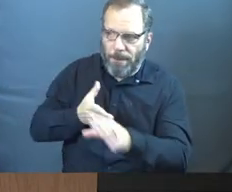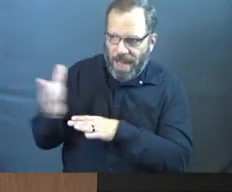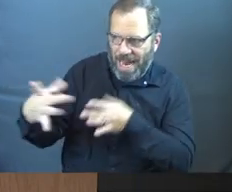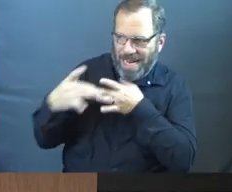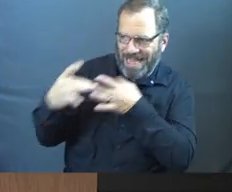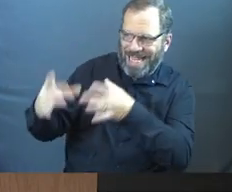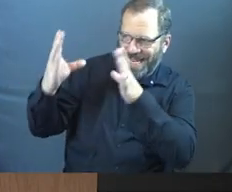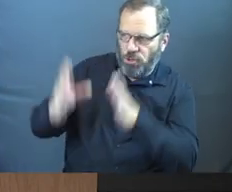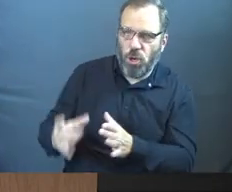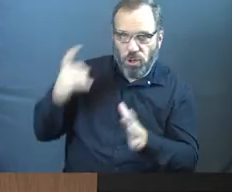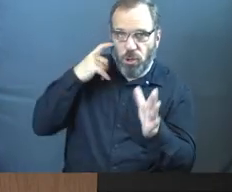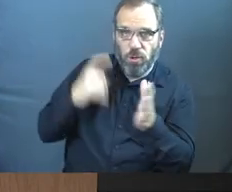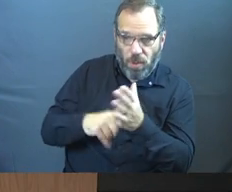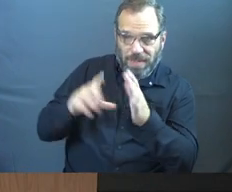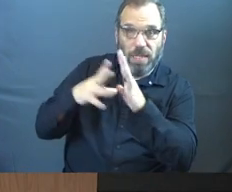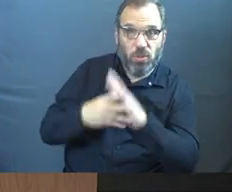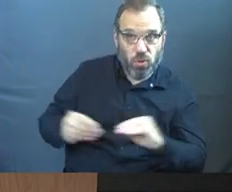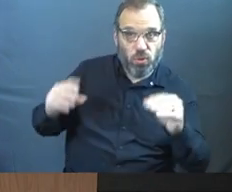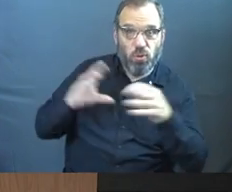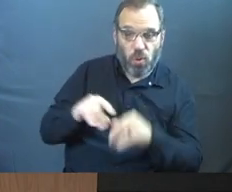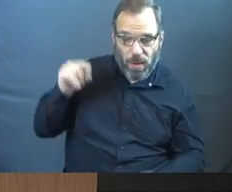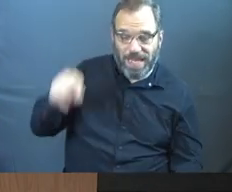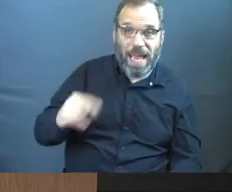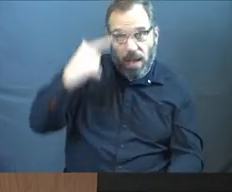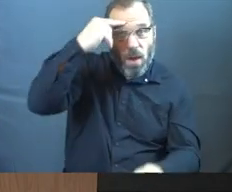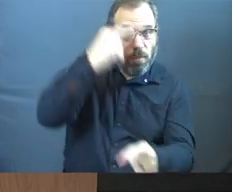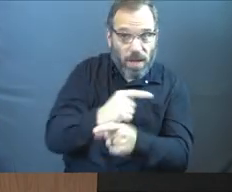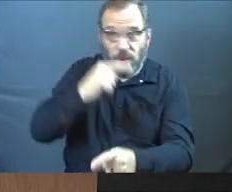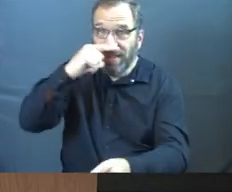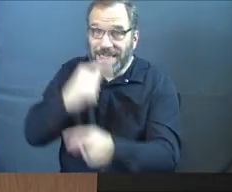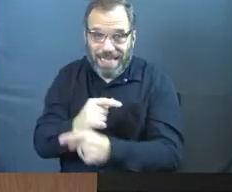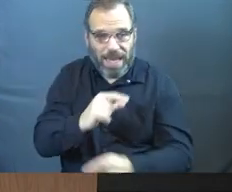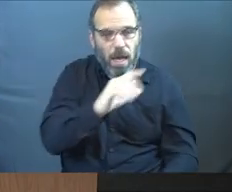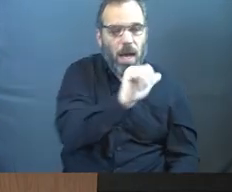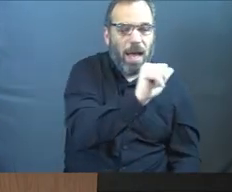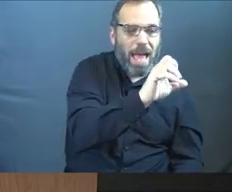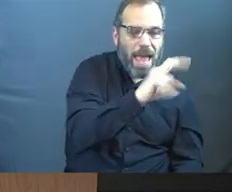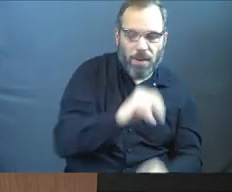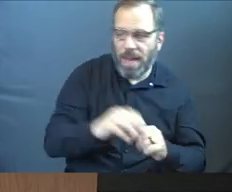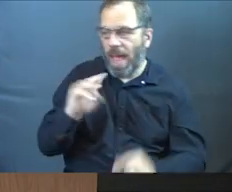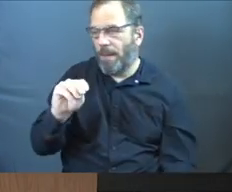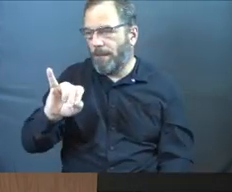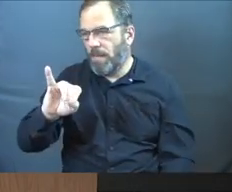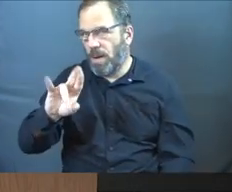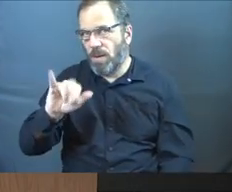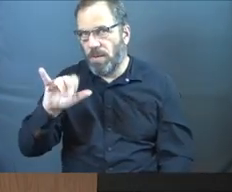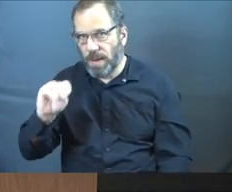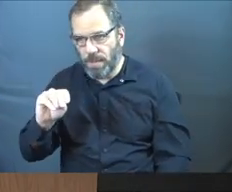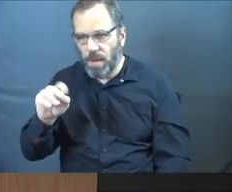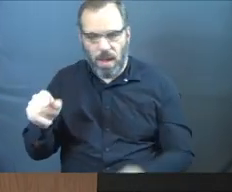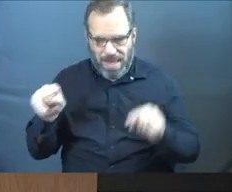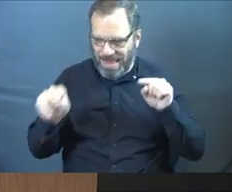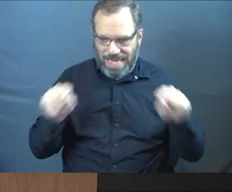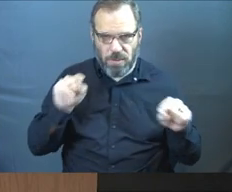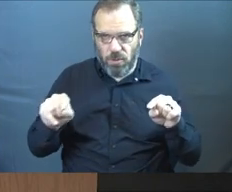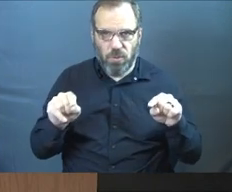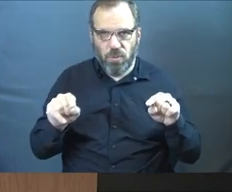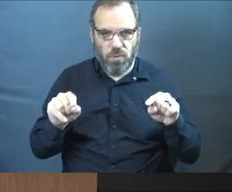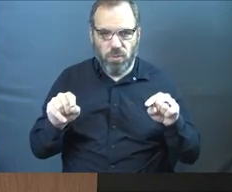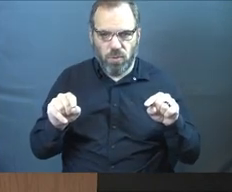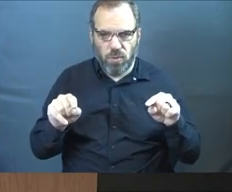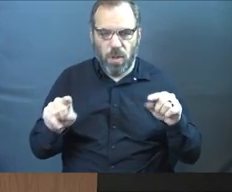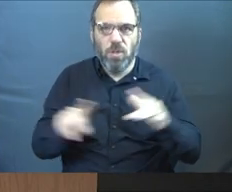leader. And you're going to see that in this passage. And he's got a brother and a sister, Aaron and Miriam. And Aaron and Miriam are going to come